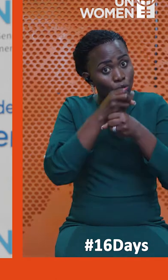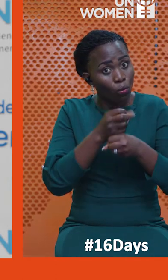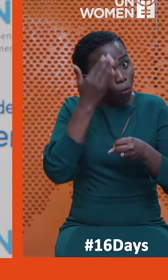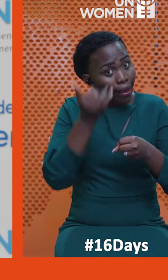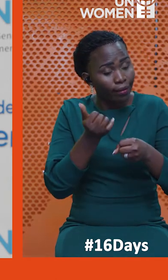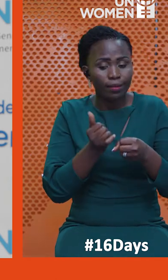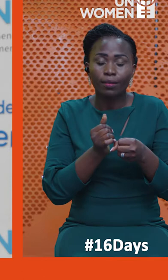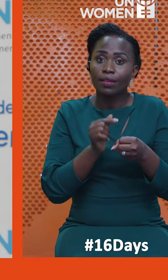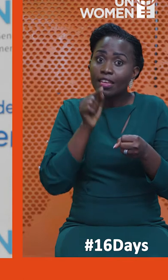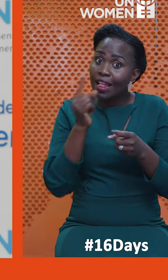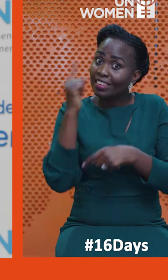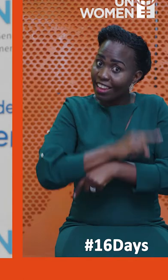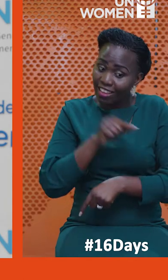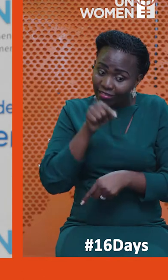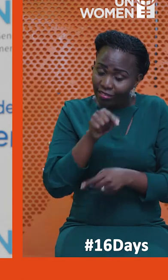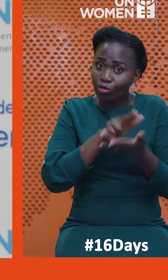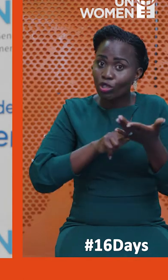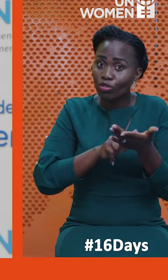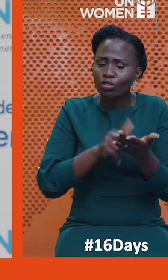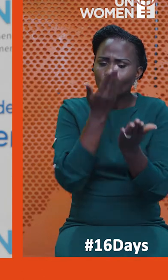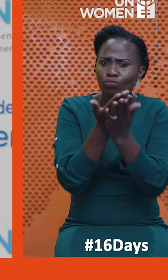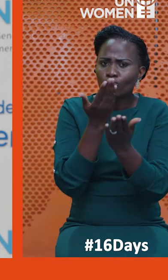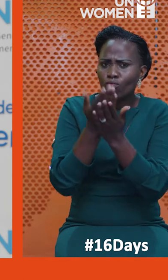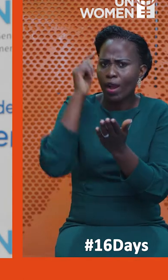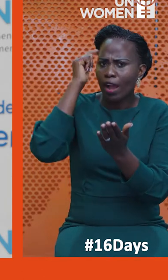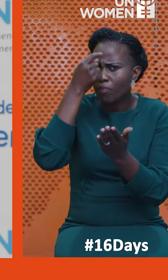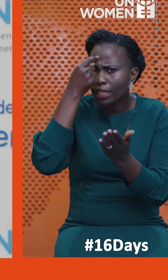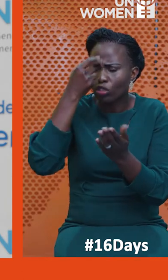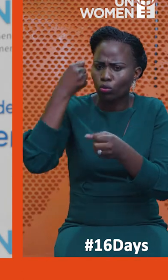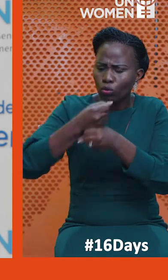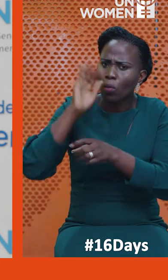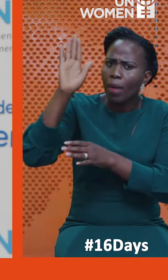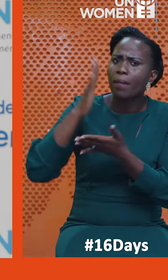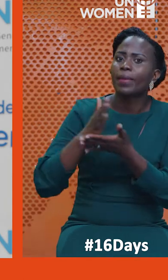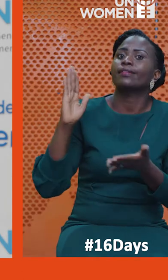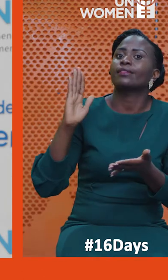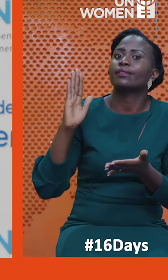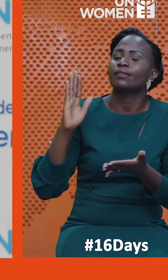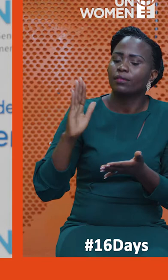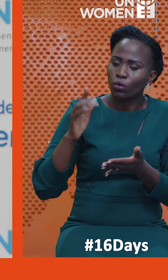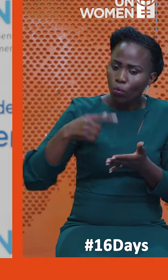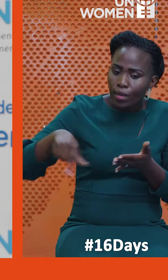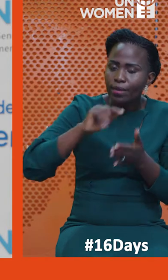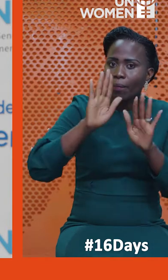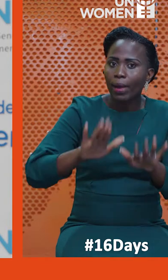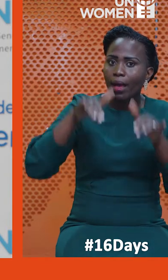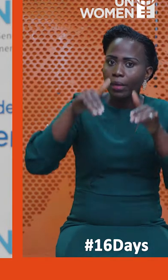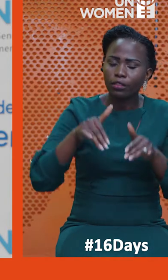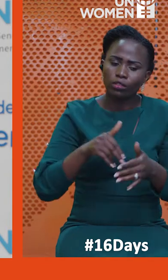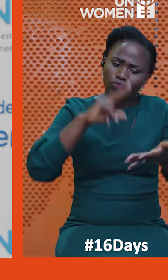because we use this day to call on government to do what it is supposed to do. As